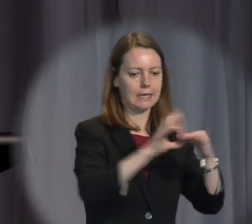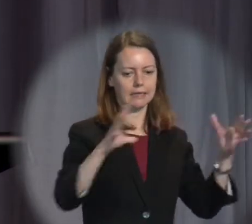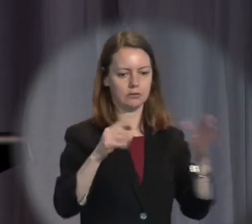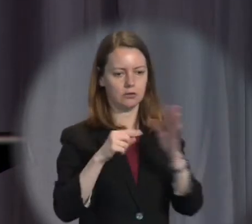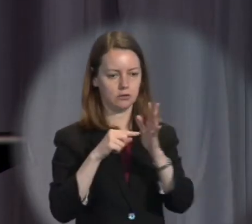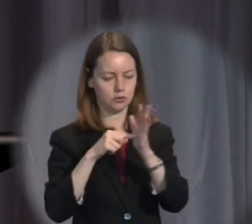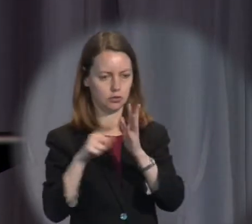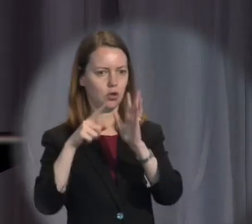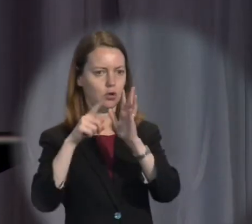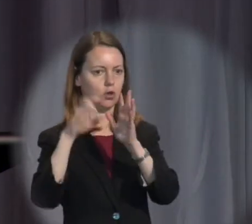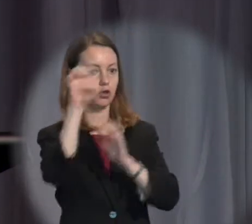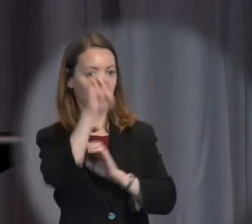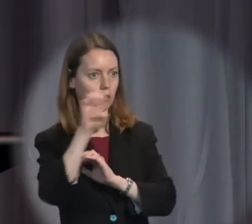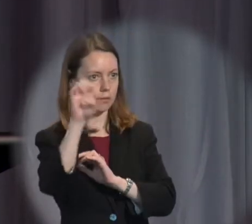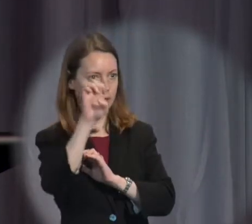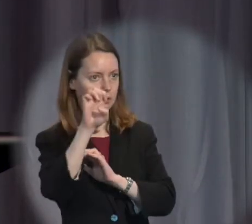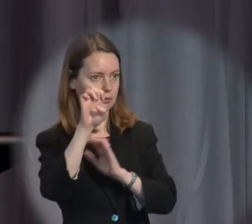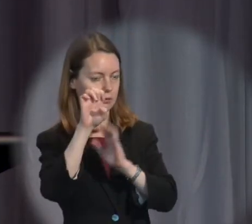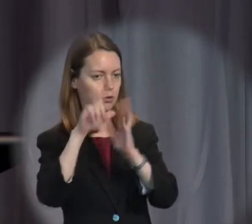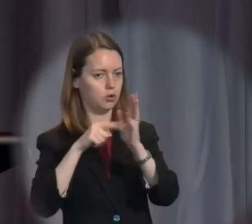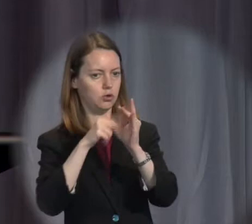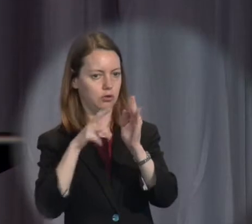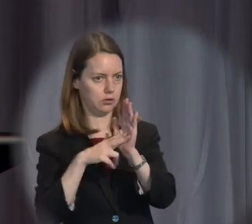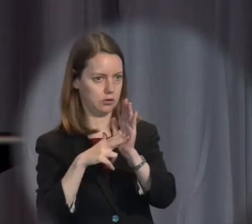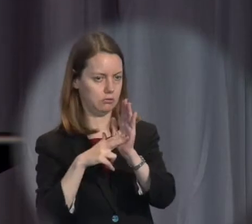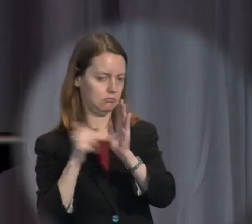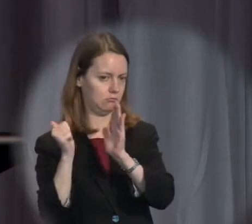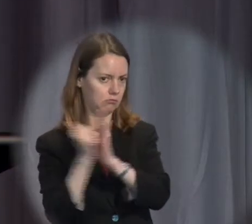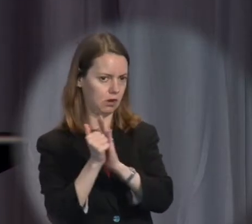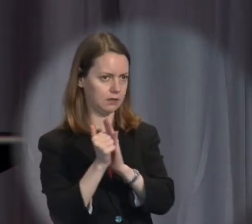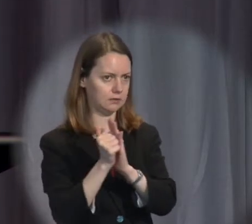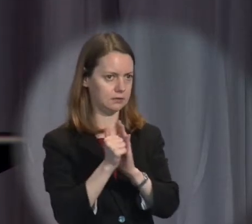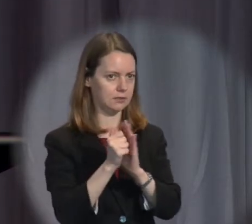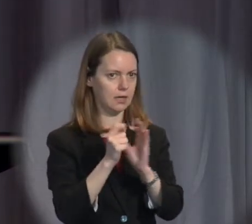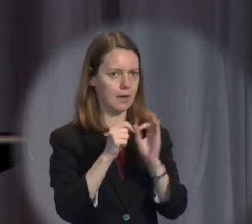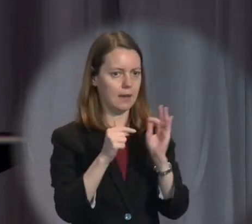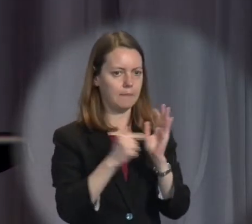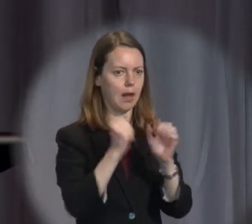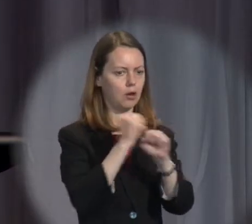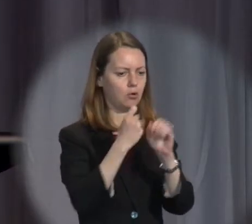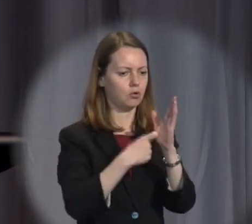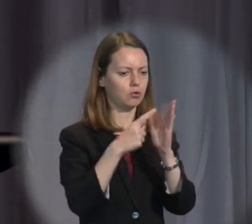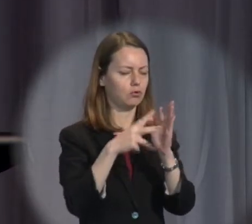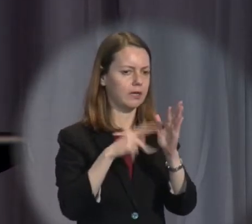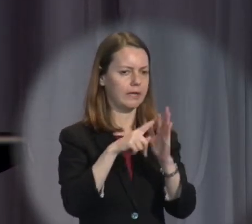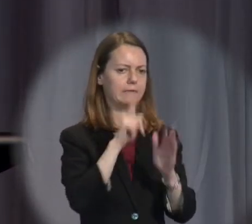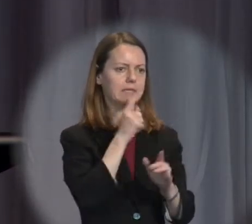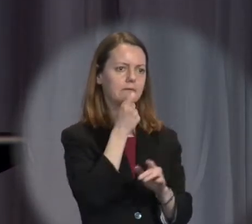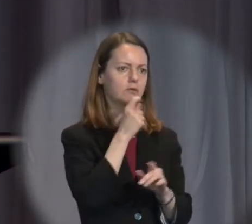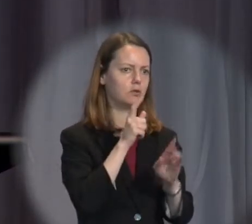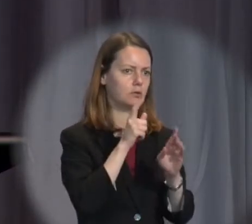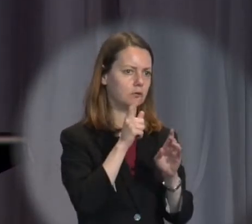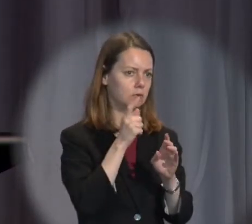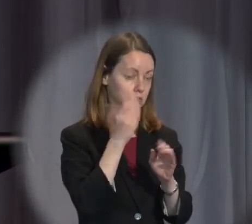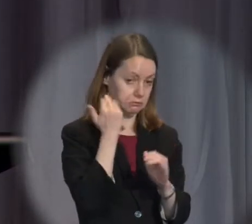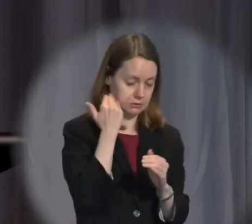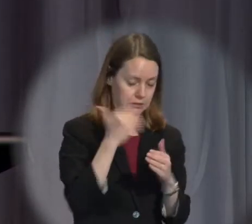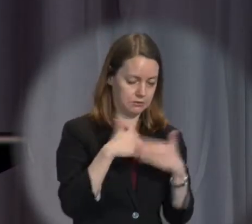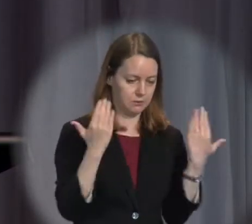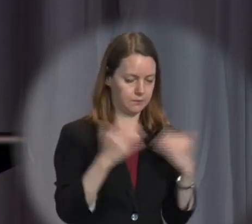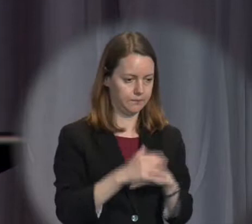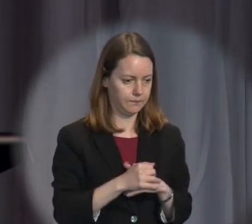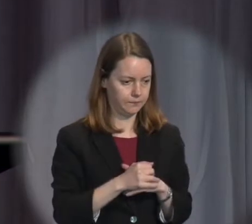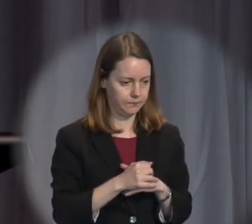Rights and Fundamental Freedoms. But he used a very powerful phrase in his speech just a couple of days ago, and that is that the common law rules of